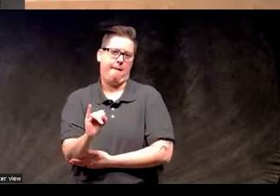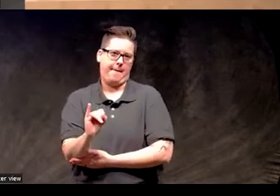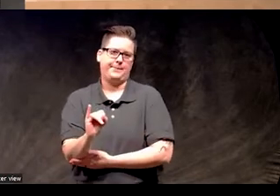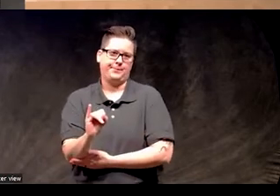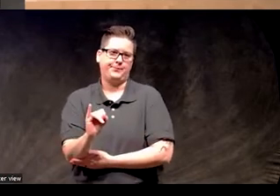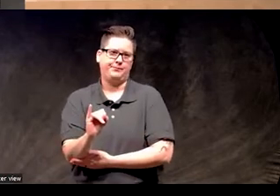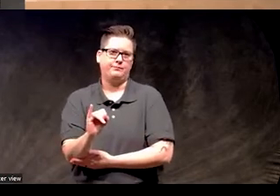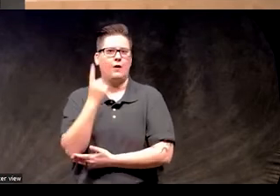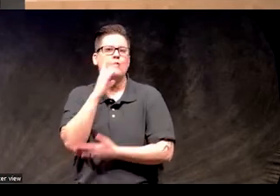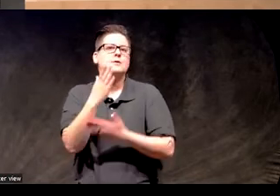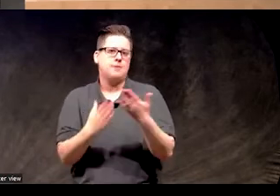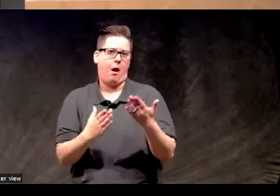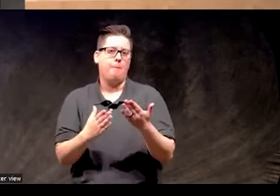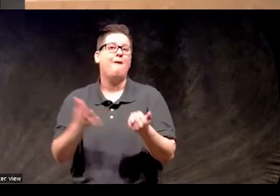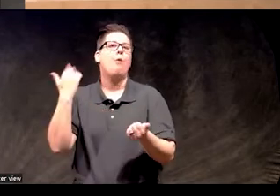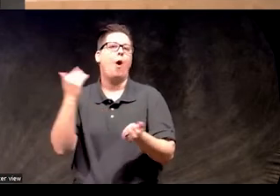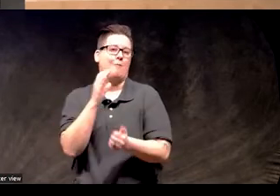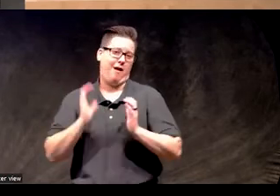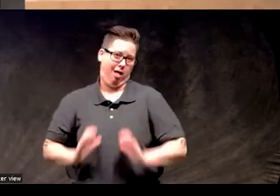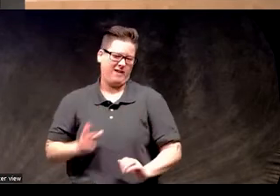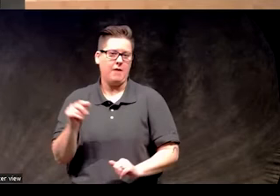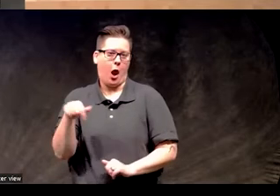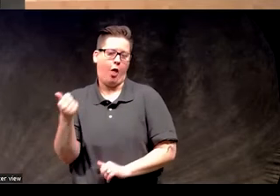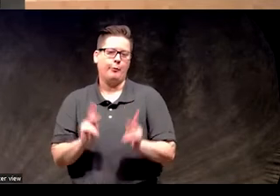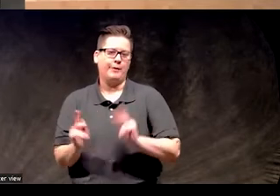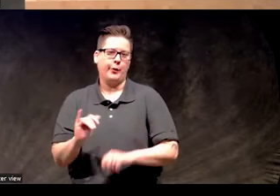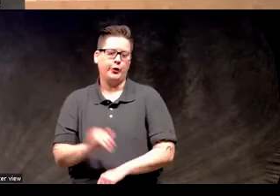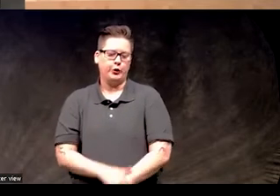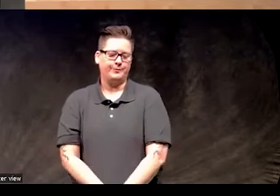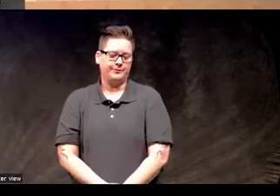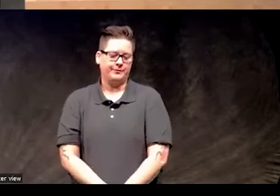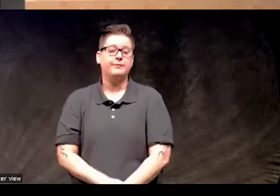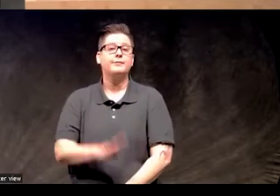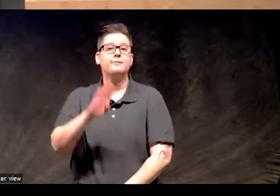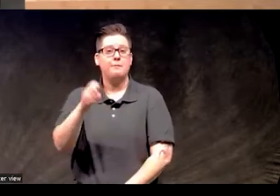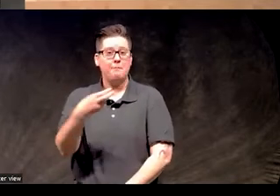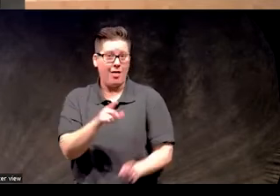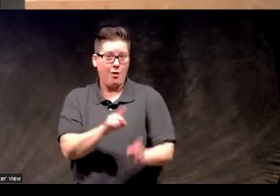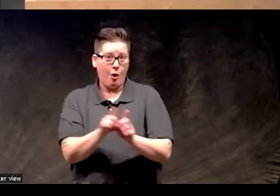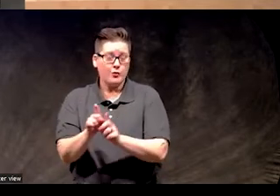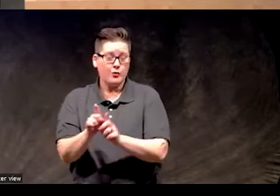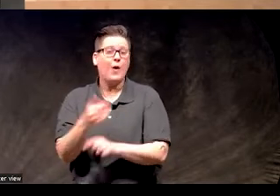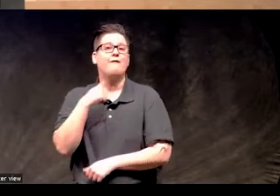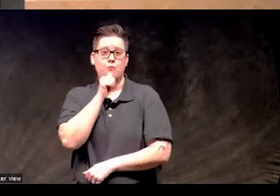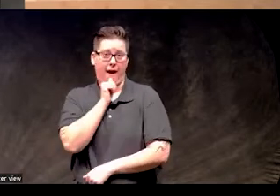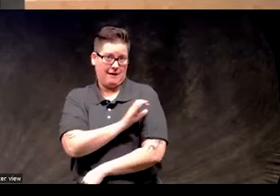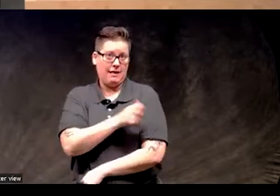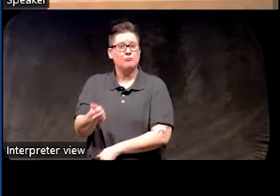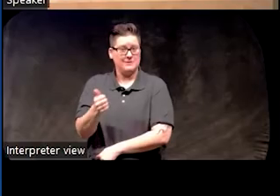to some of her former clients and others. Beth also has a private clinic,